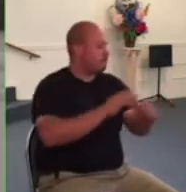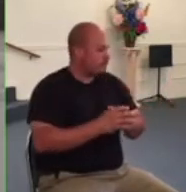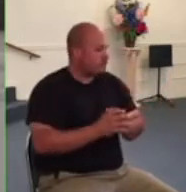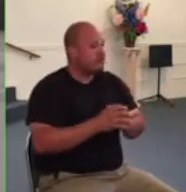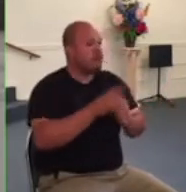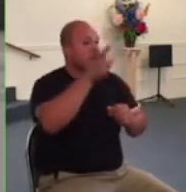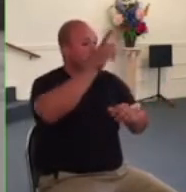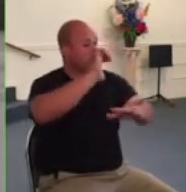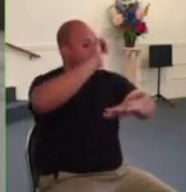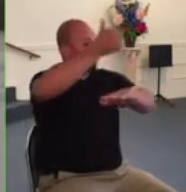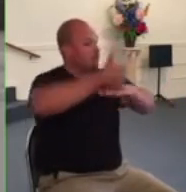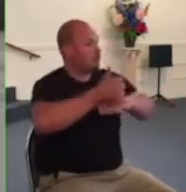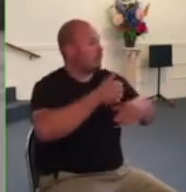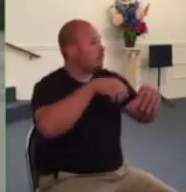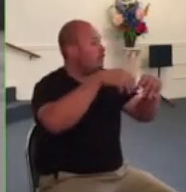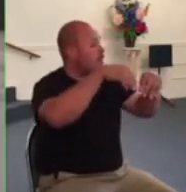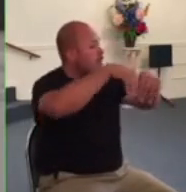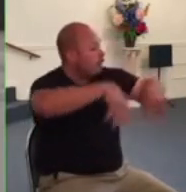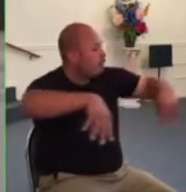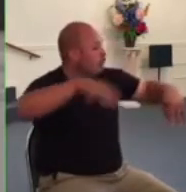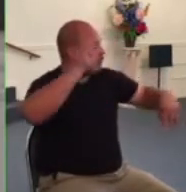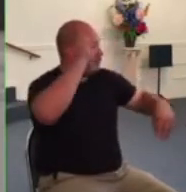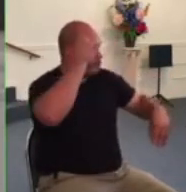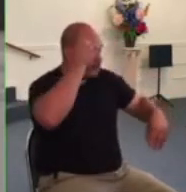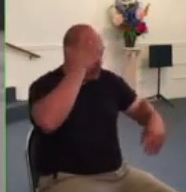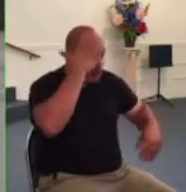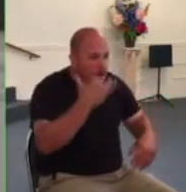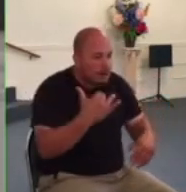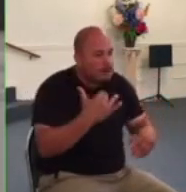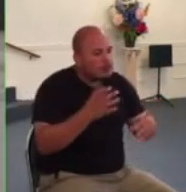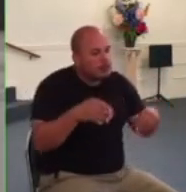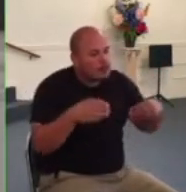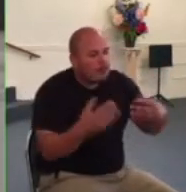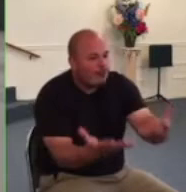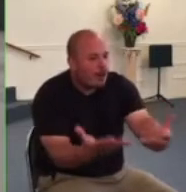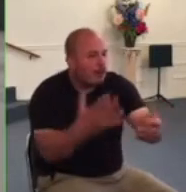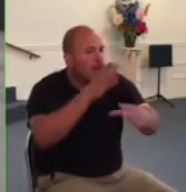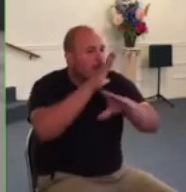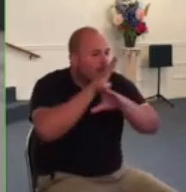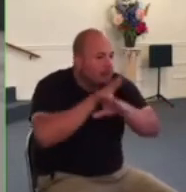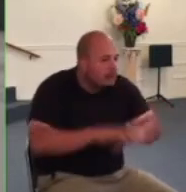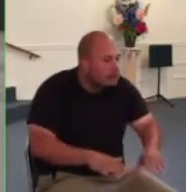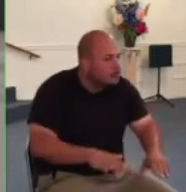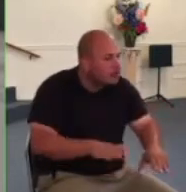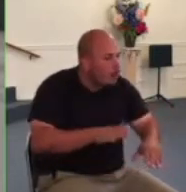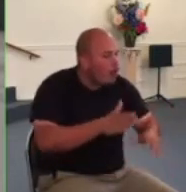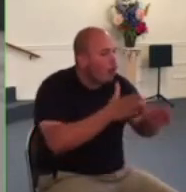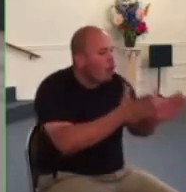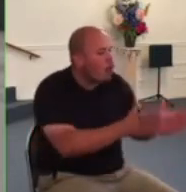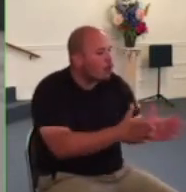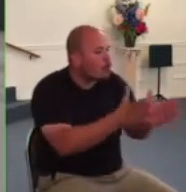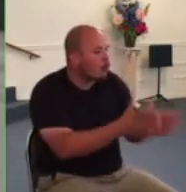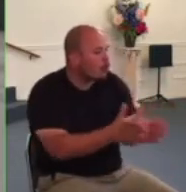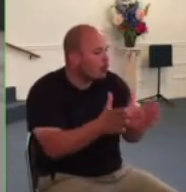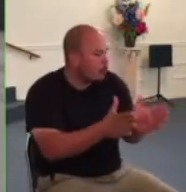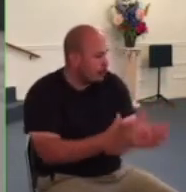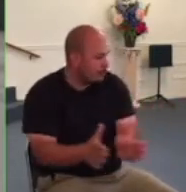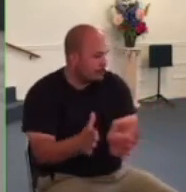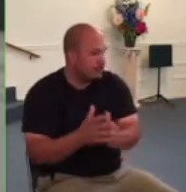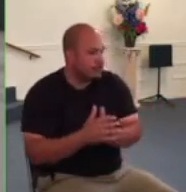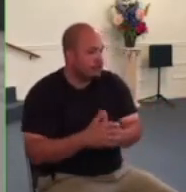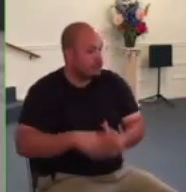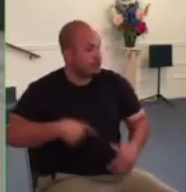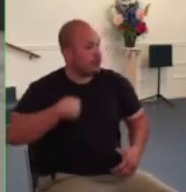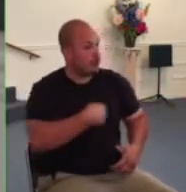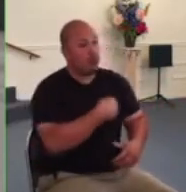so that they can provide order and peace for human societies so by obeying government authorities we